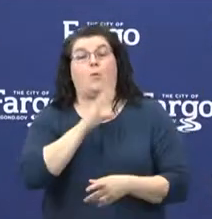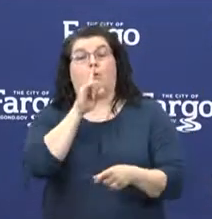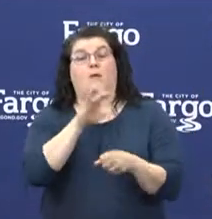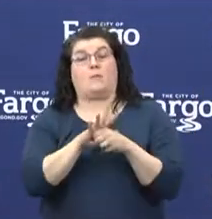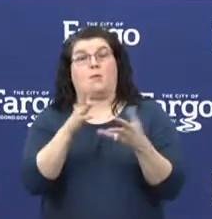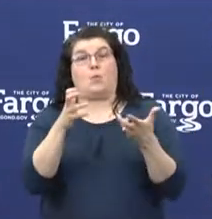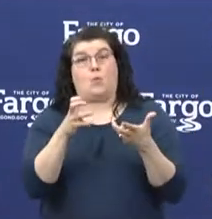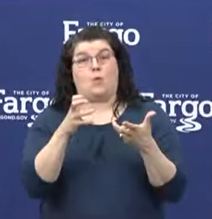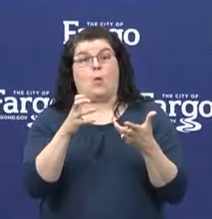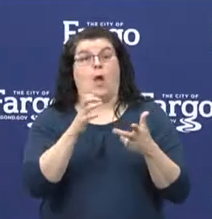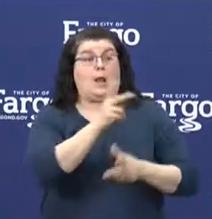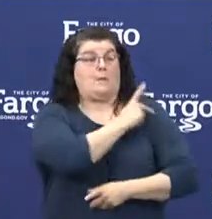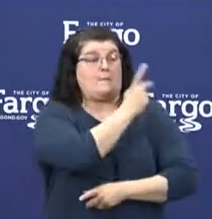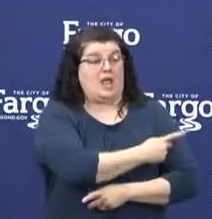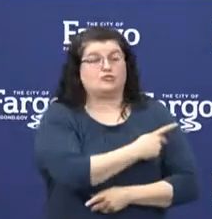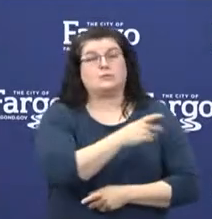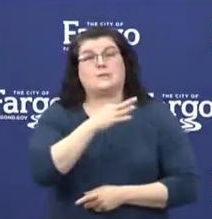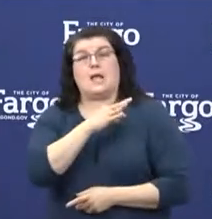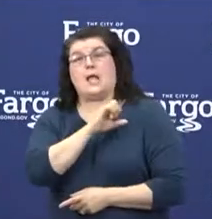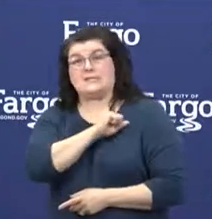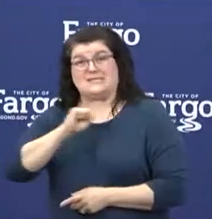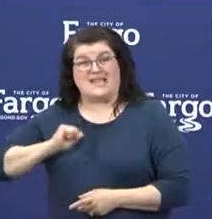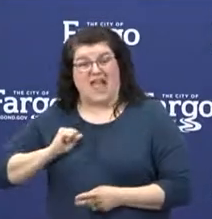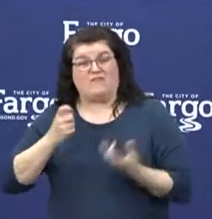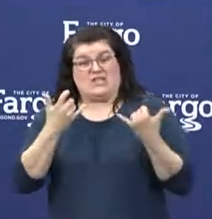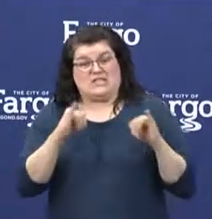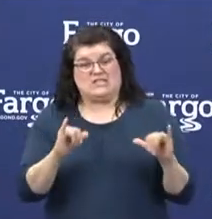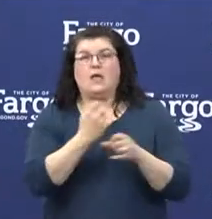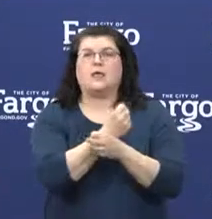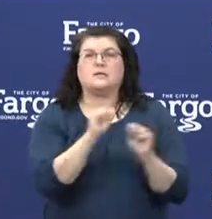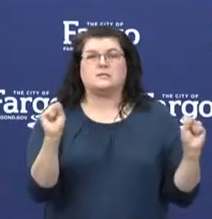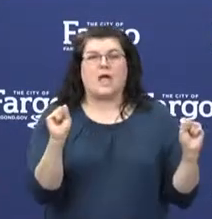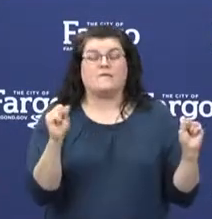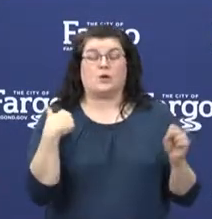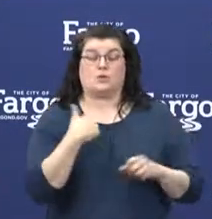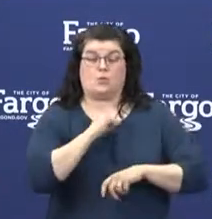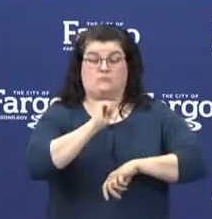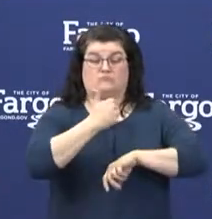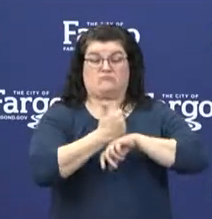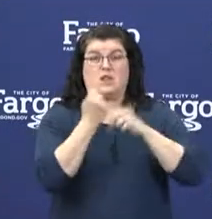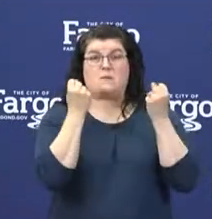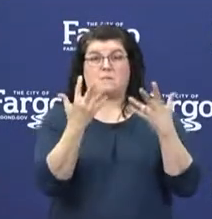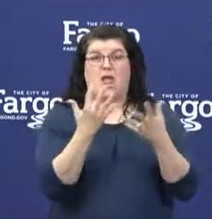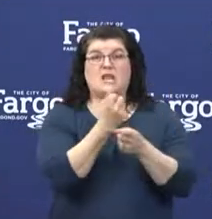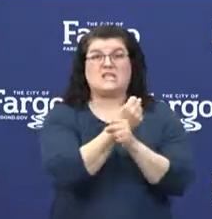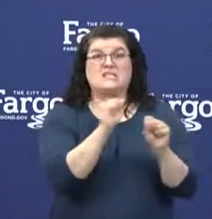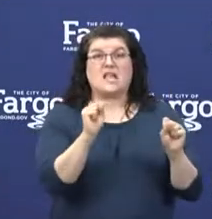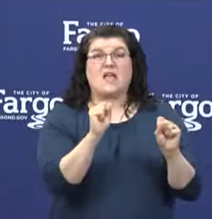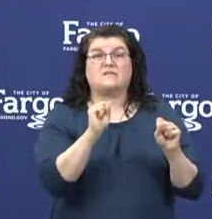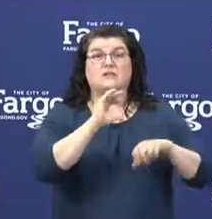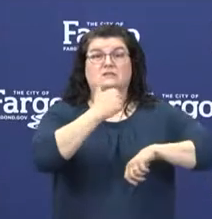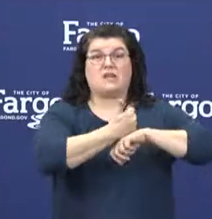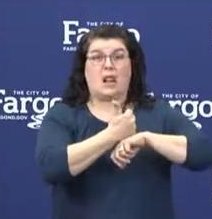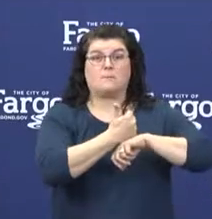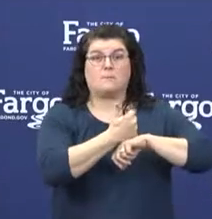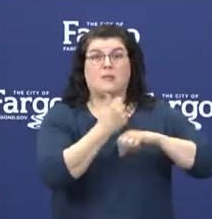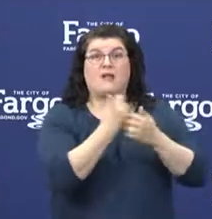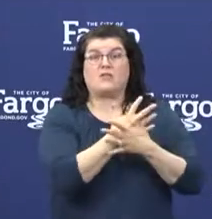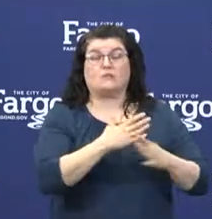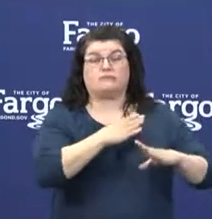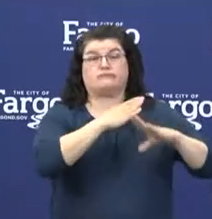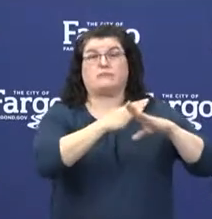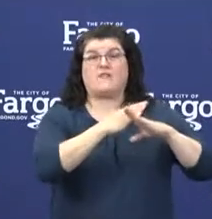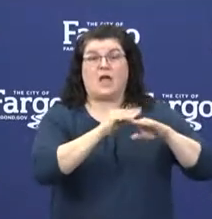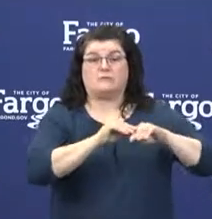safe. We have implemented aggressive safety measures designed to prevent the transmission of the virus. And we've also